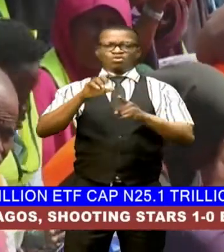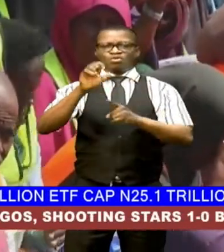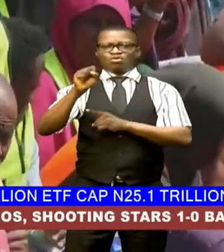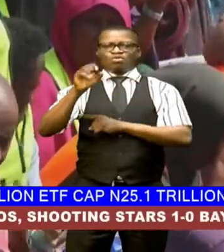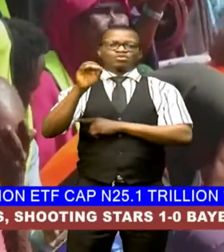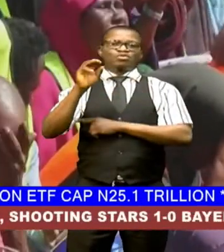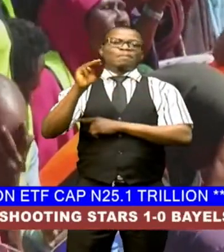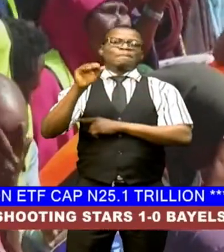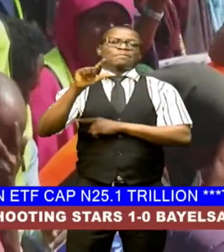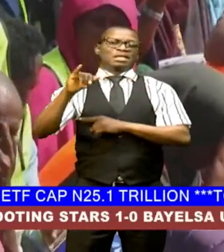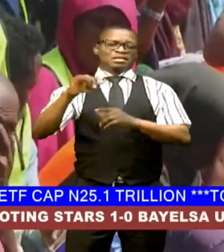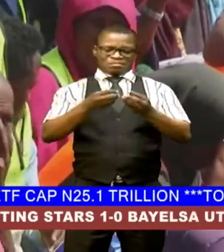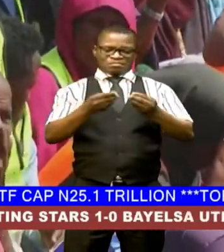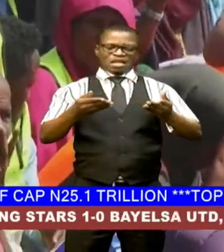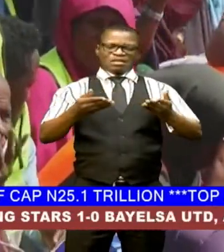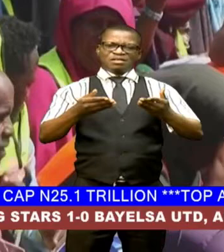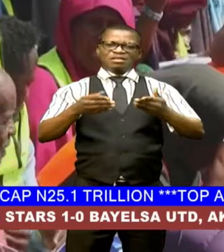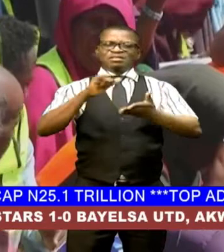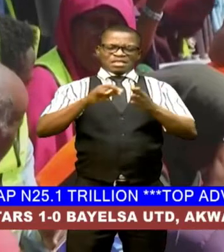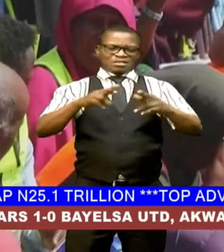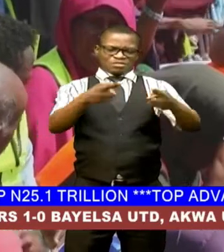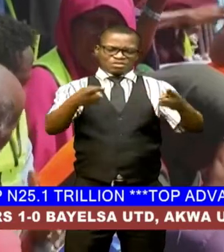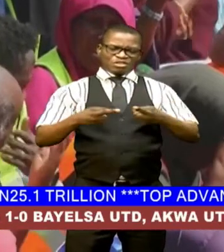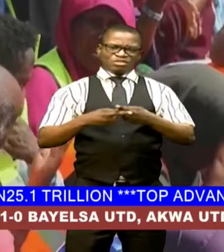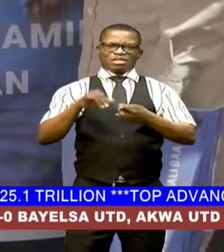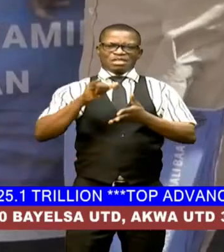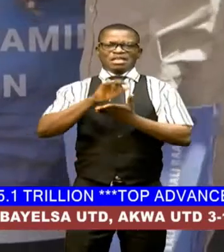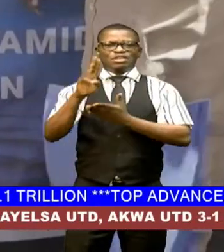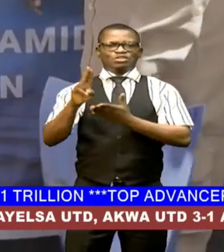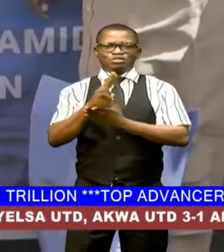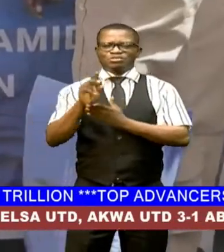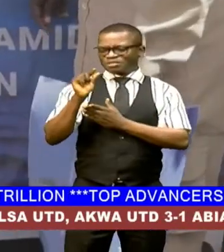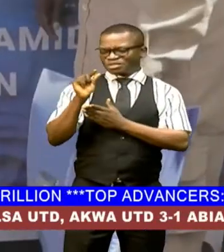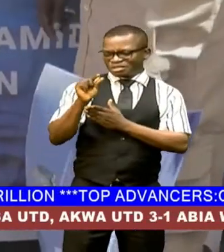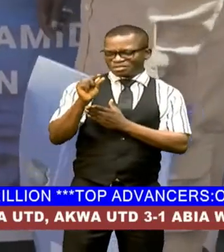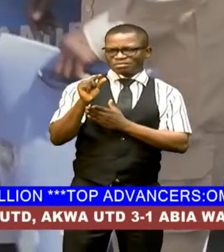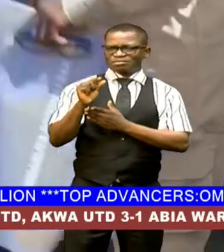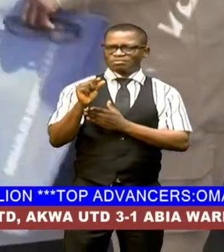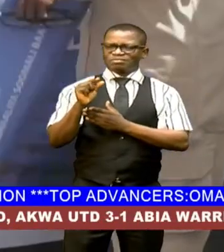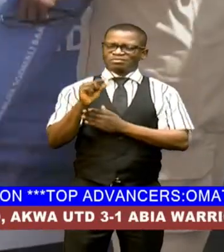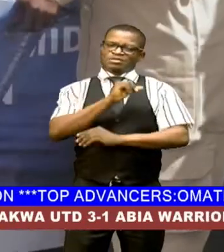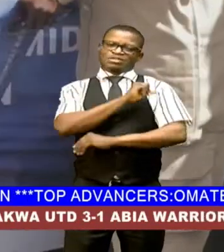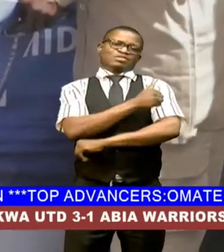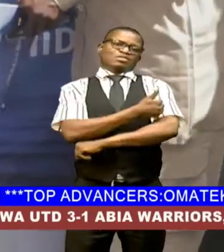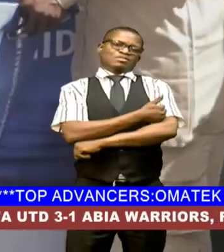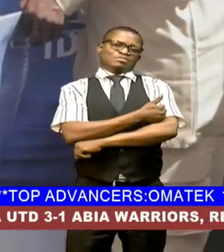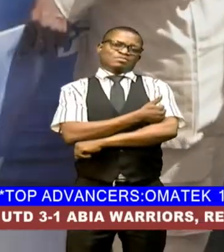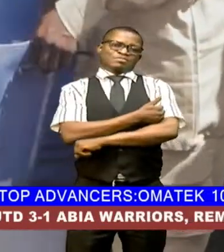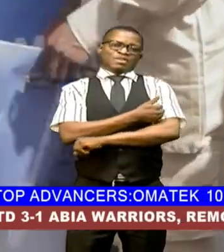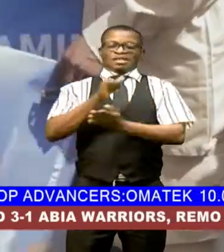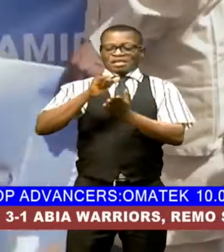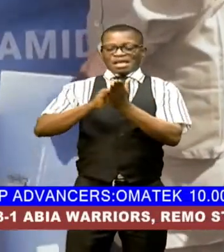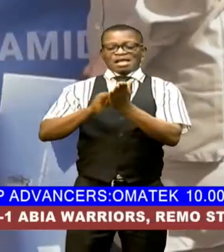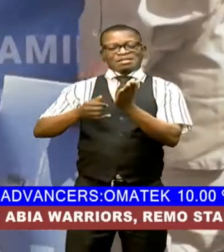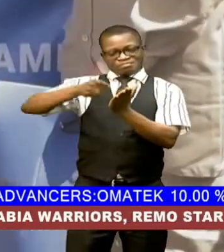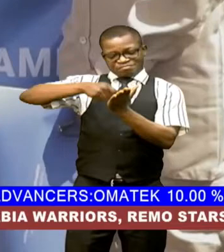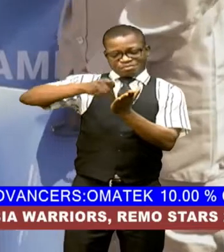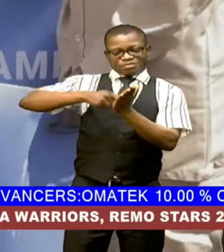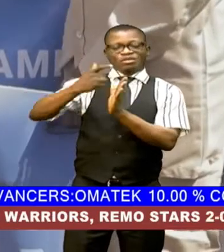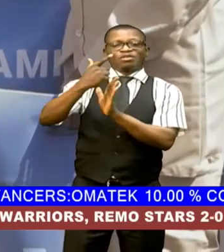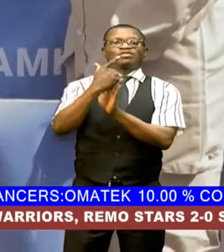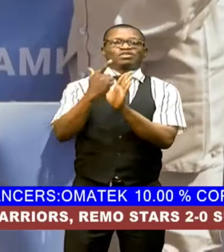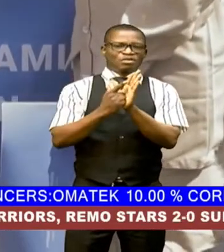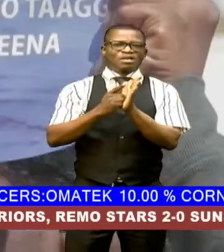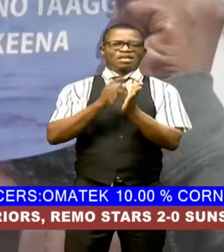northwestern region over which somalia exercises little real authority the passage of the bill is an illustration